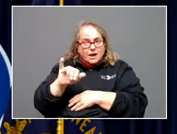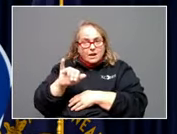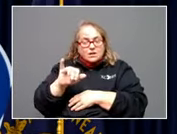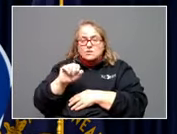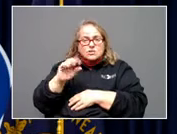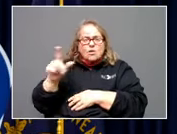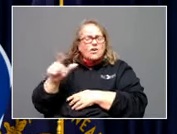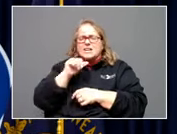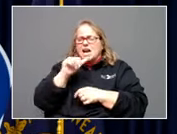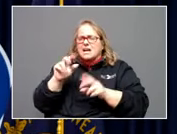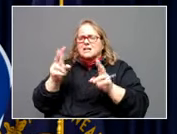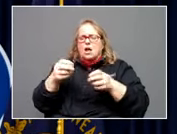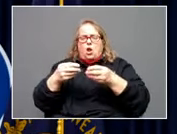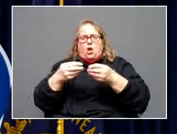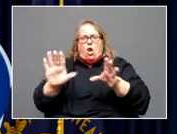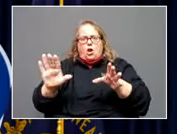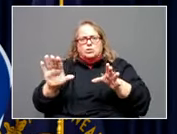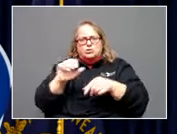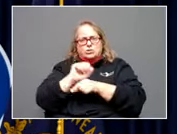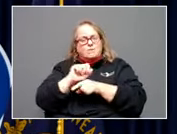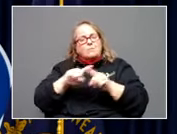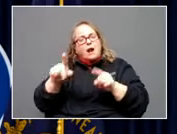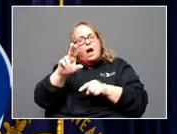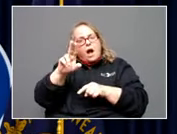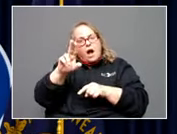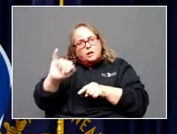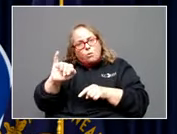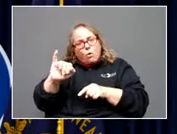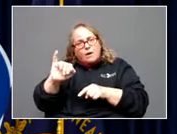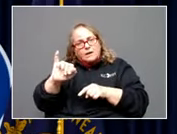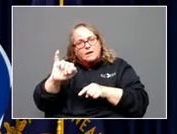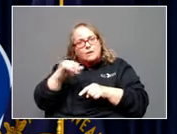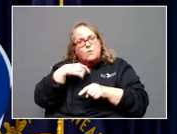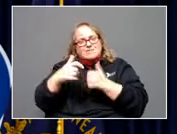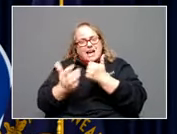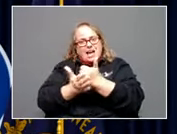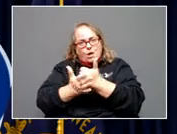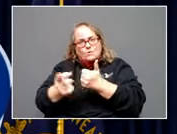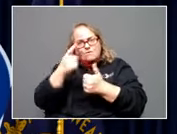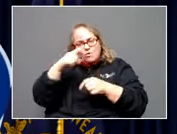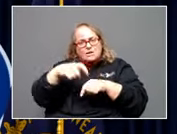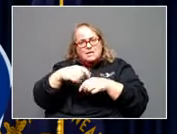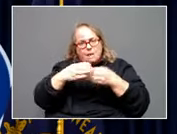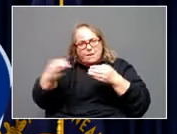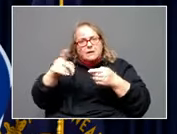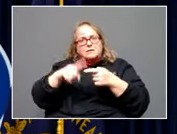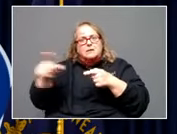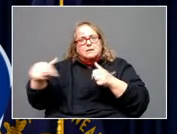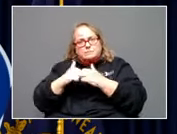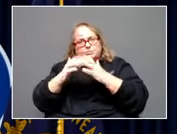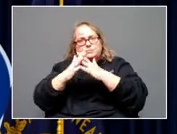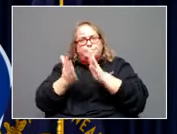but those people may be unemployed and us helping them for a period of time until it's back up and going.